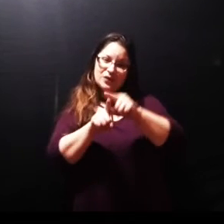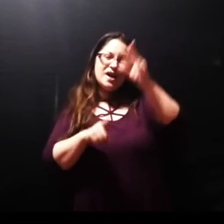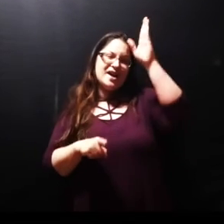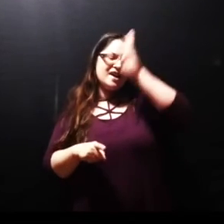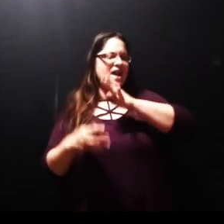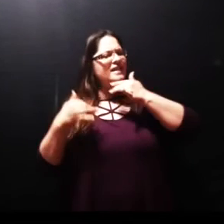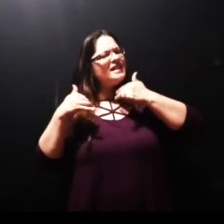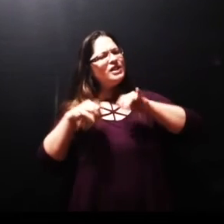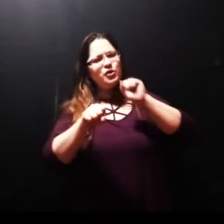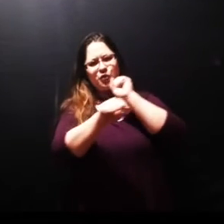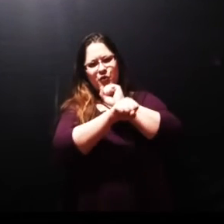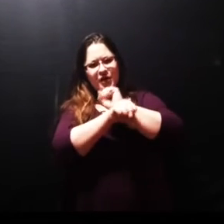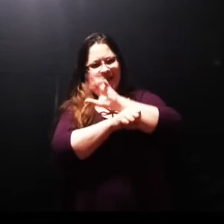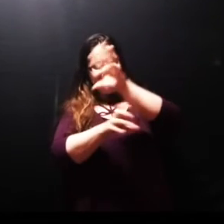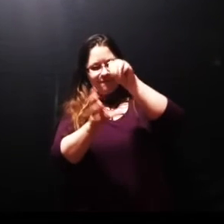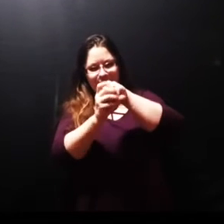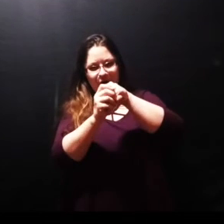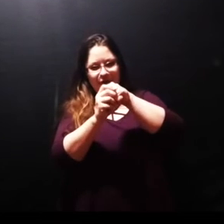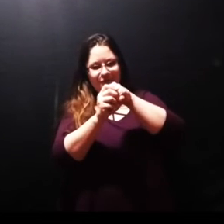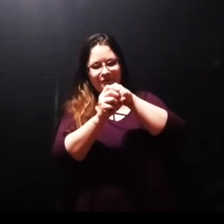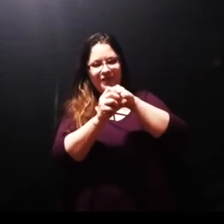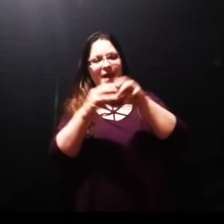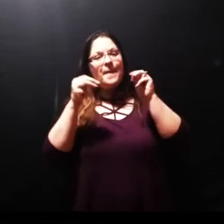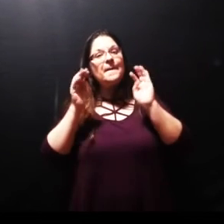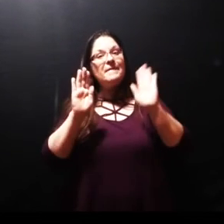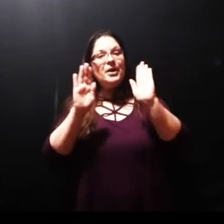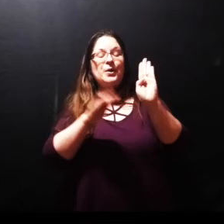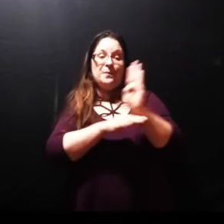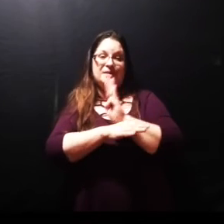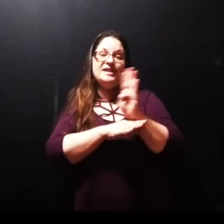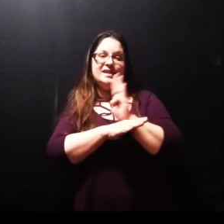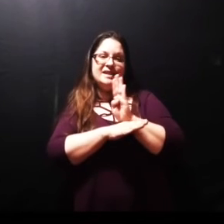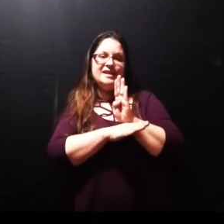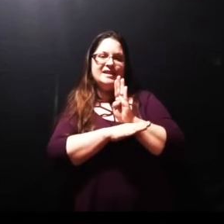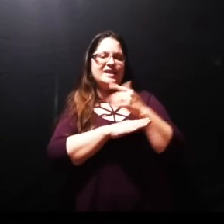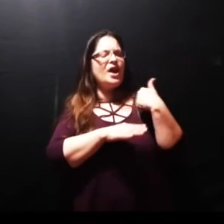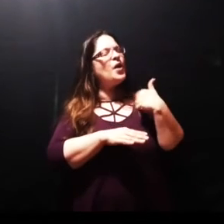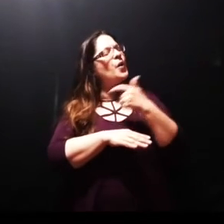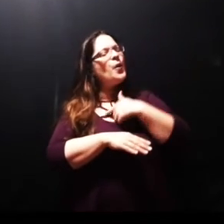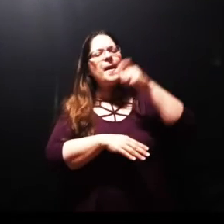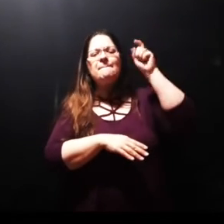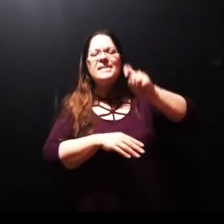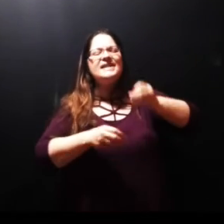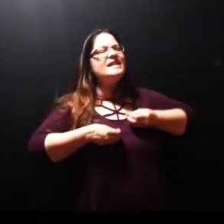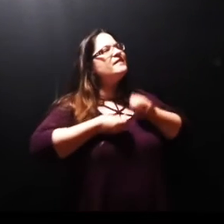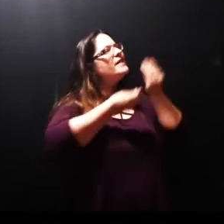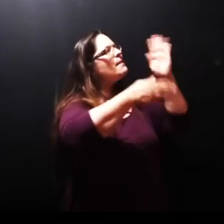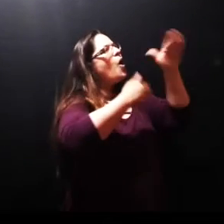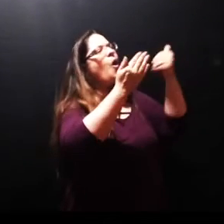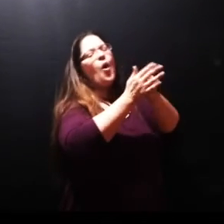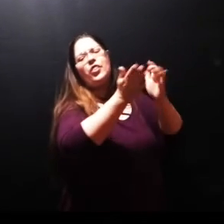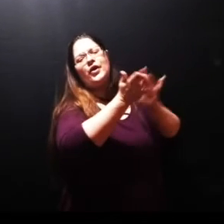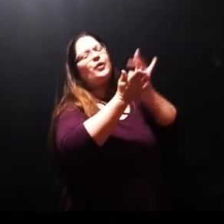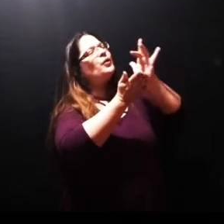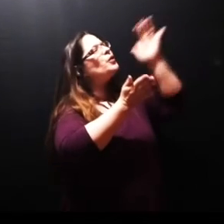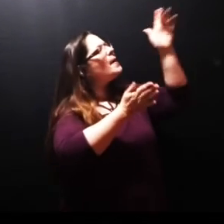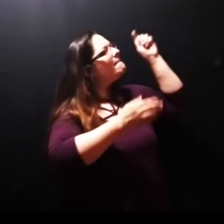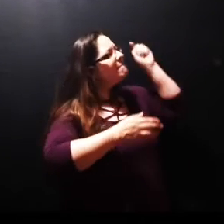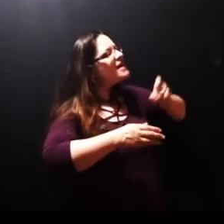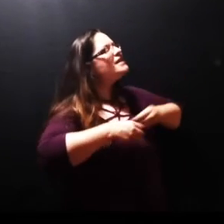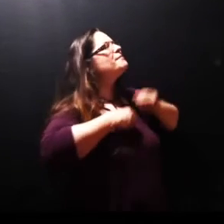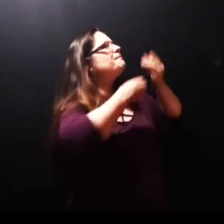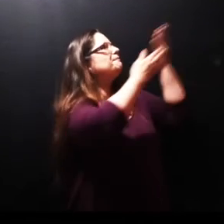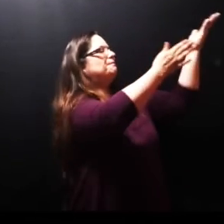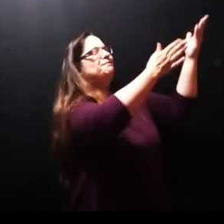in the miracle business it's God who brings the miracles and we need to give him the glory for everything that he does